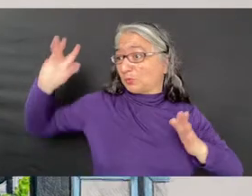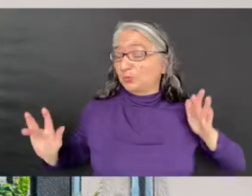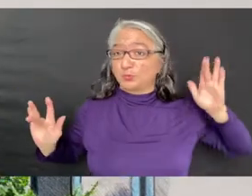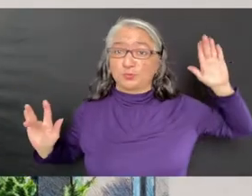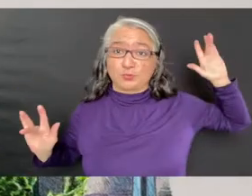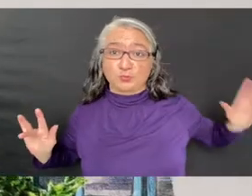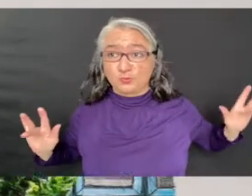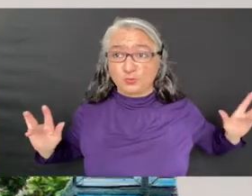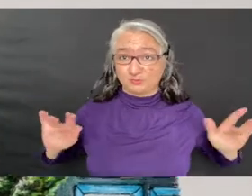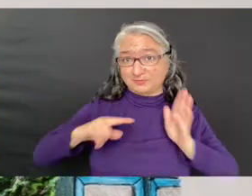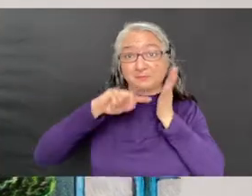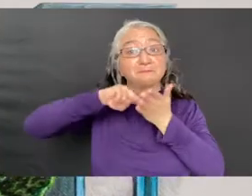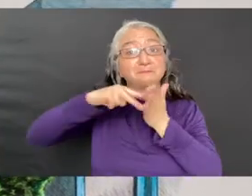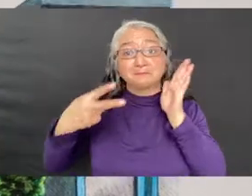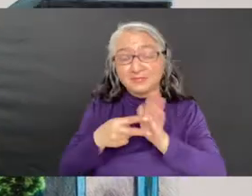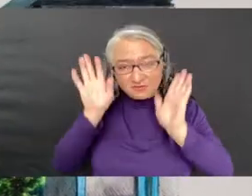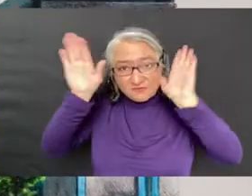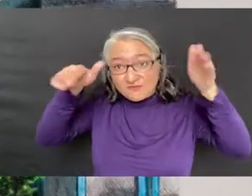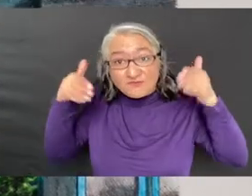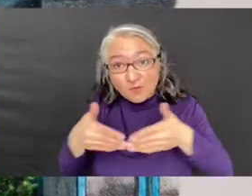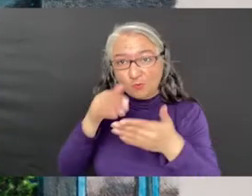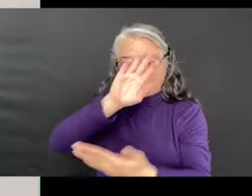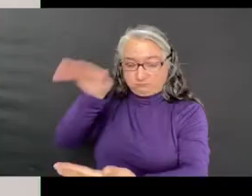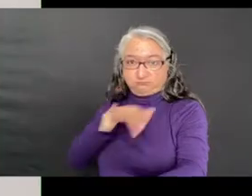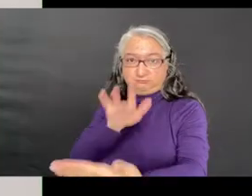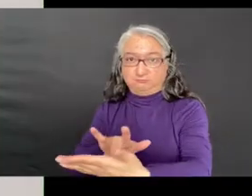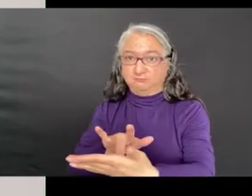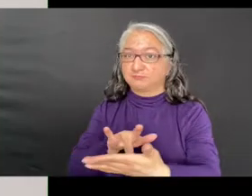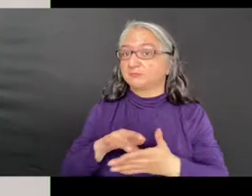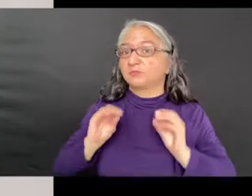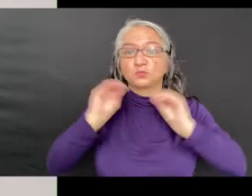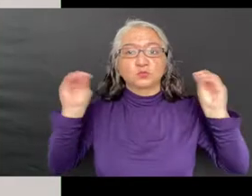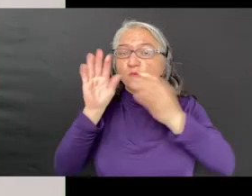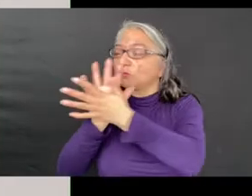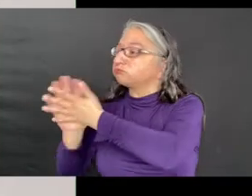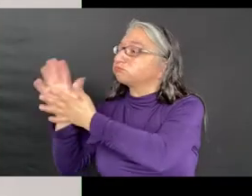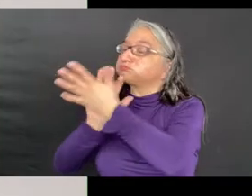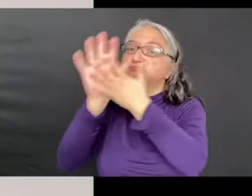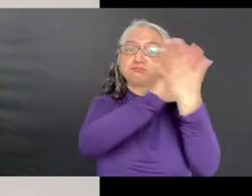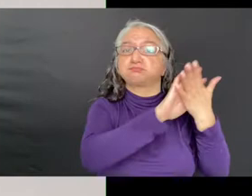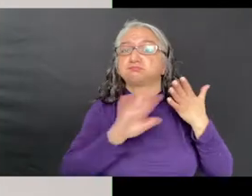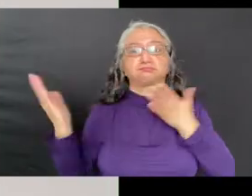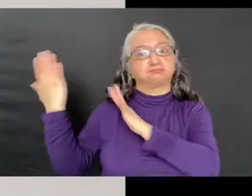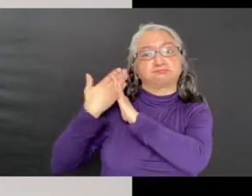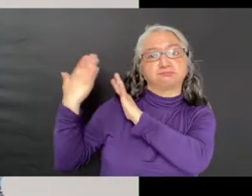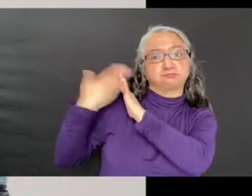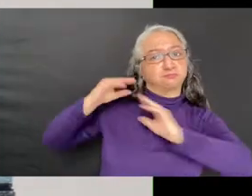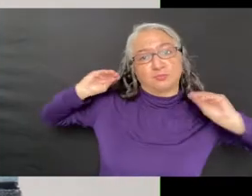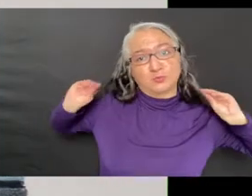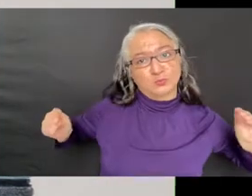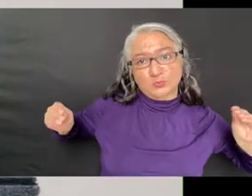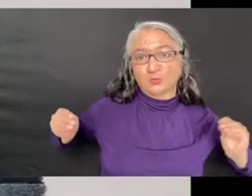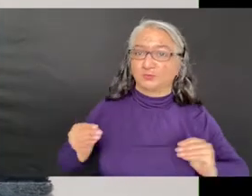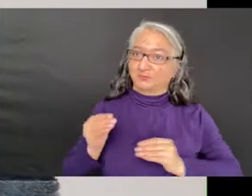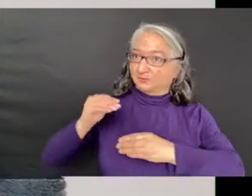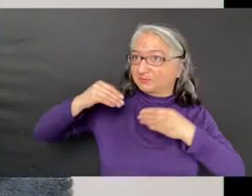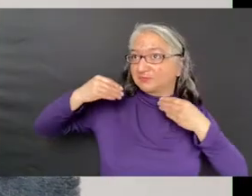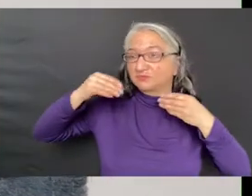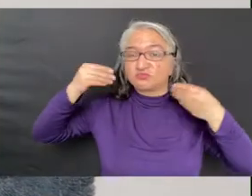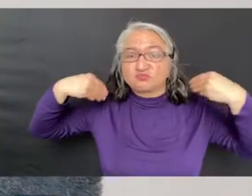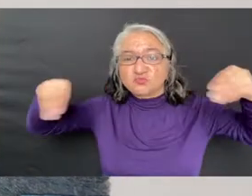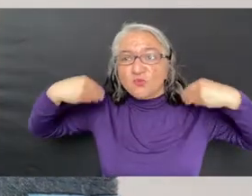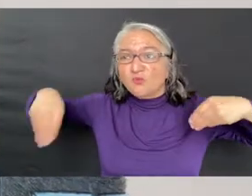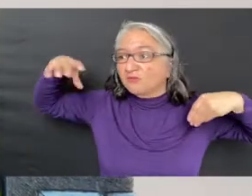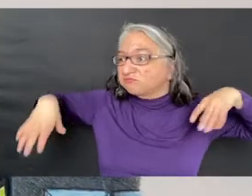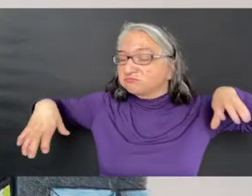looking at what she wants us to see. We are not being distracted by other storefronts, traffic lights, vehicles,